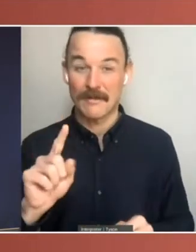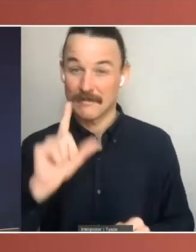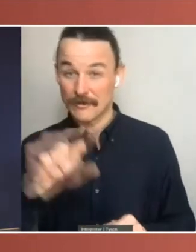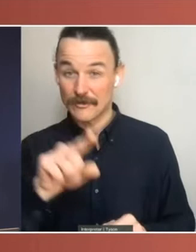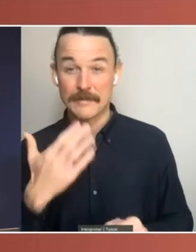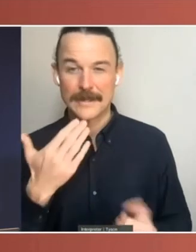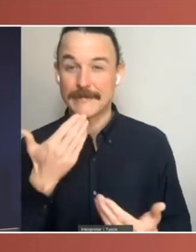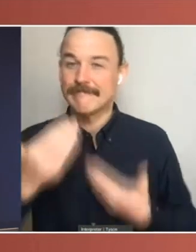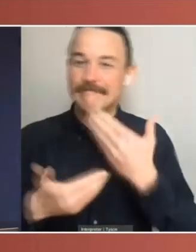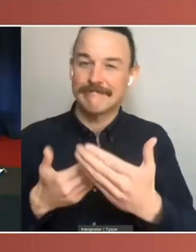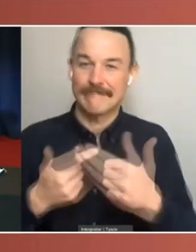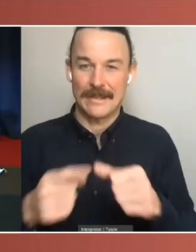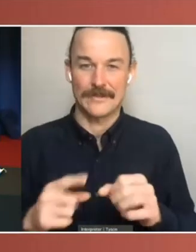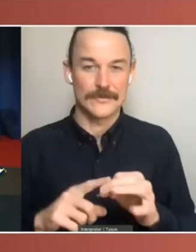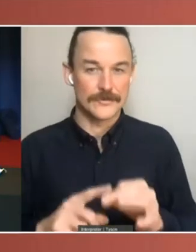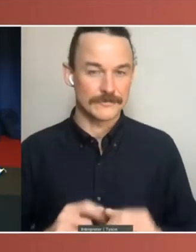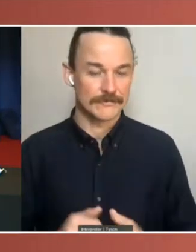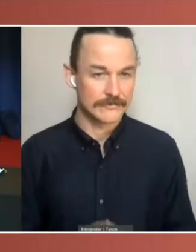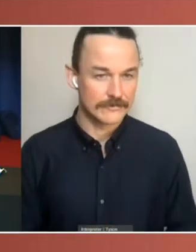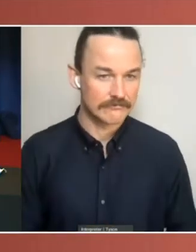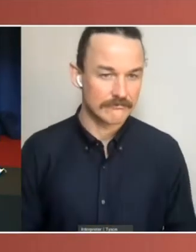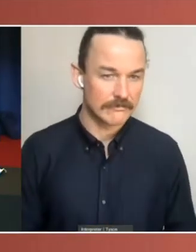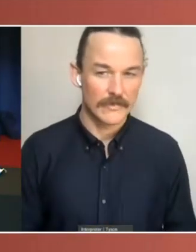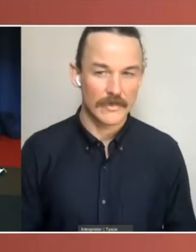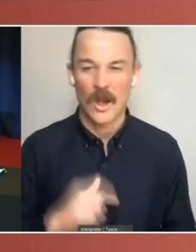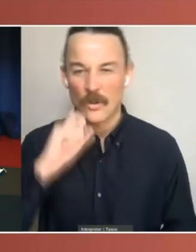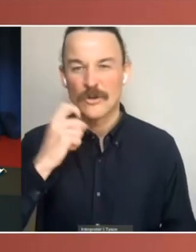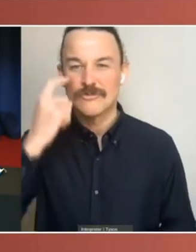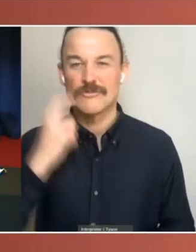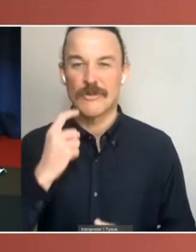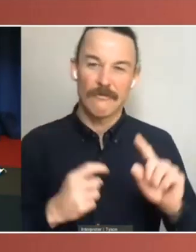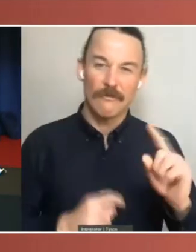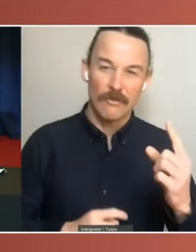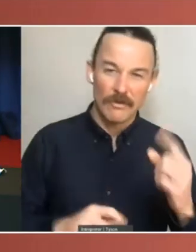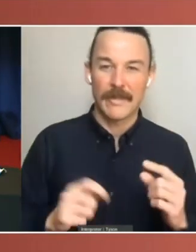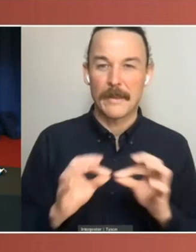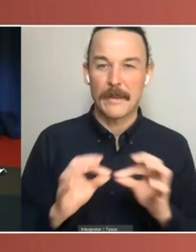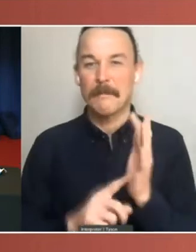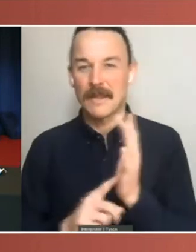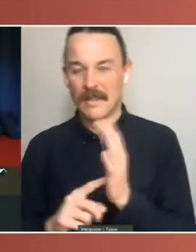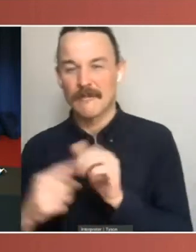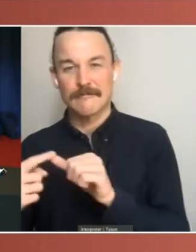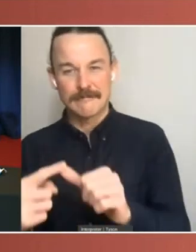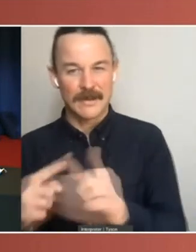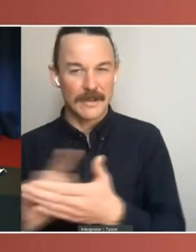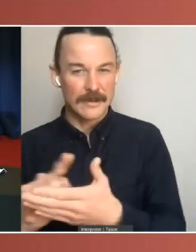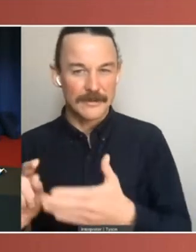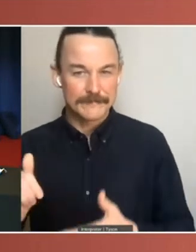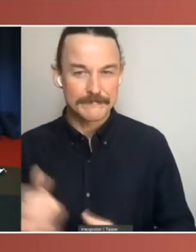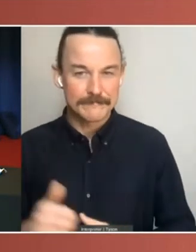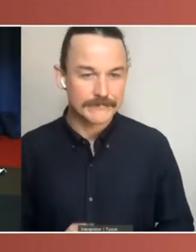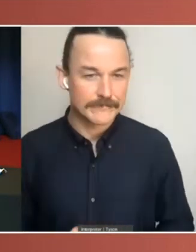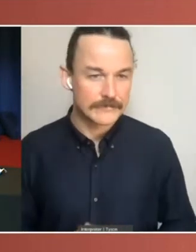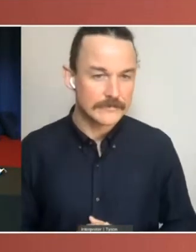that? I'll have a go first and then Bill might like to follow up. I think a two-chamber